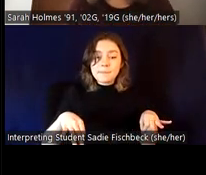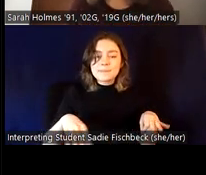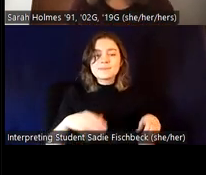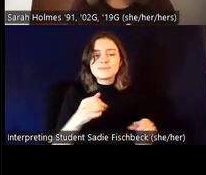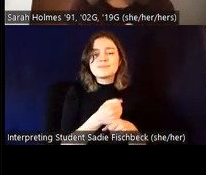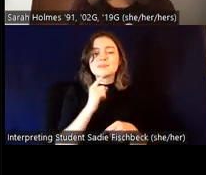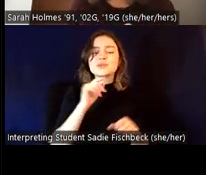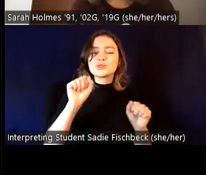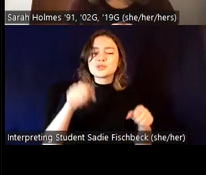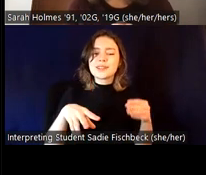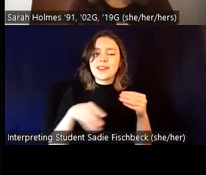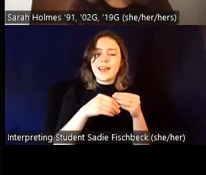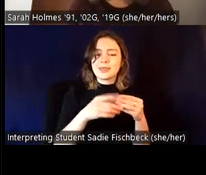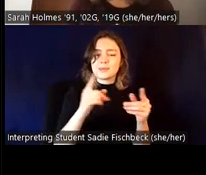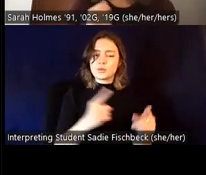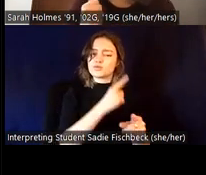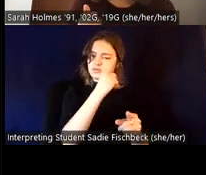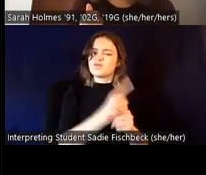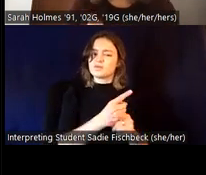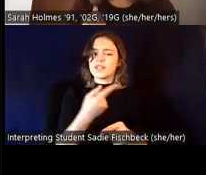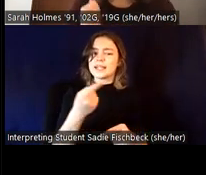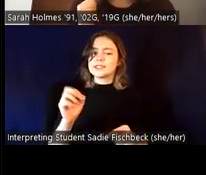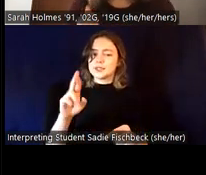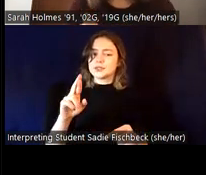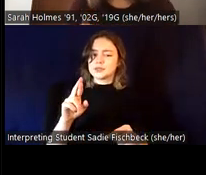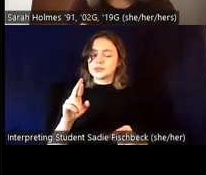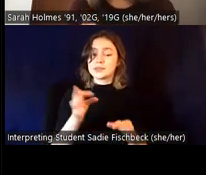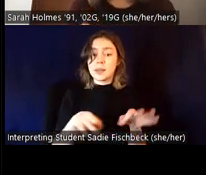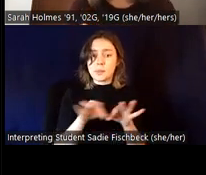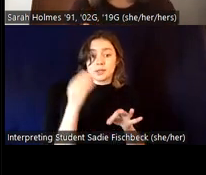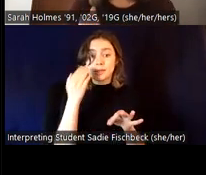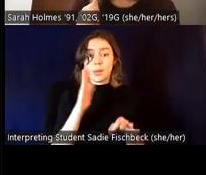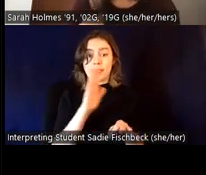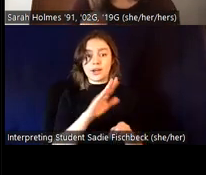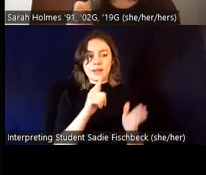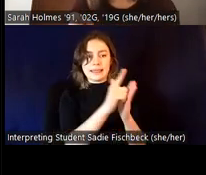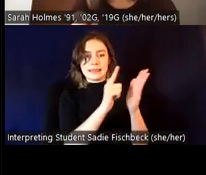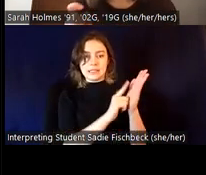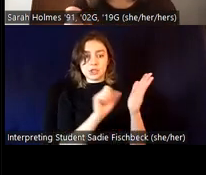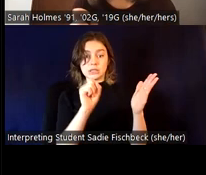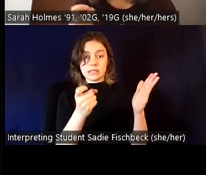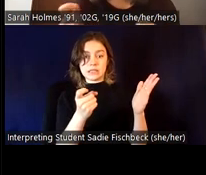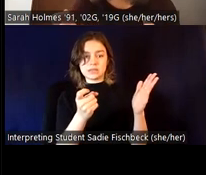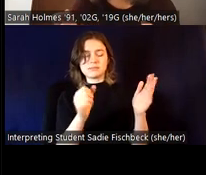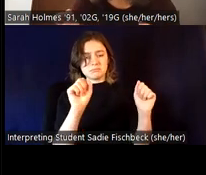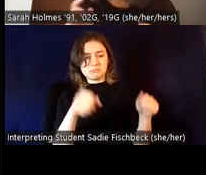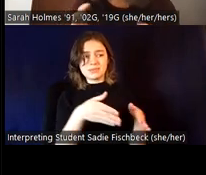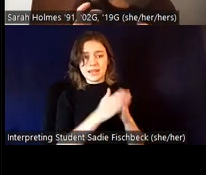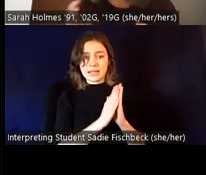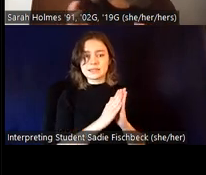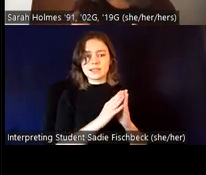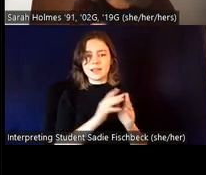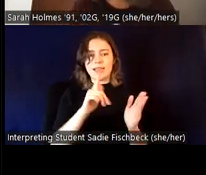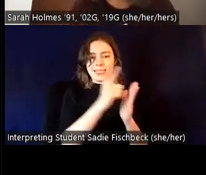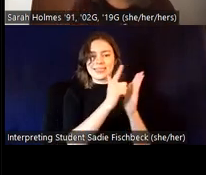um, you know, if it is important to know their legal sex, ask for legal sex, but also ask for an individual's gender, because